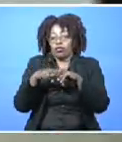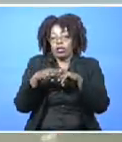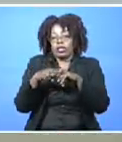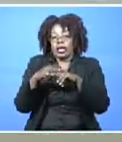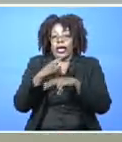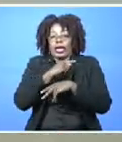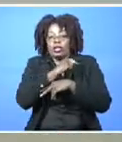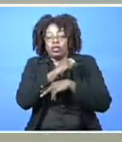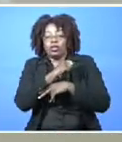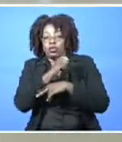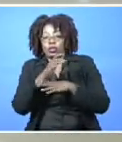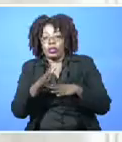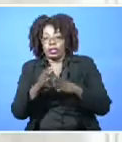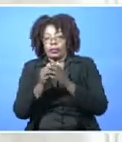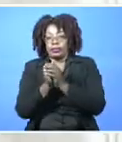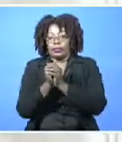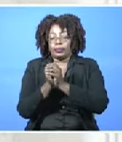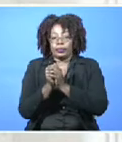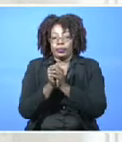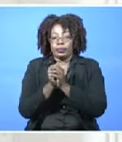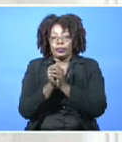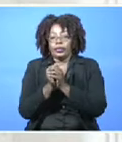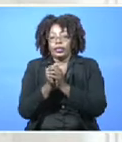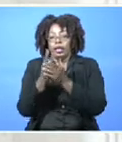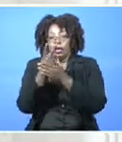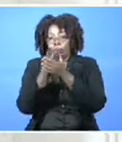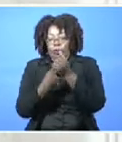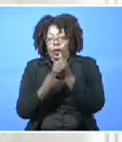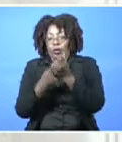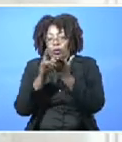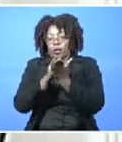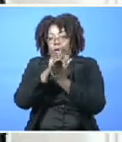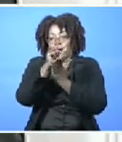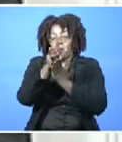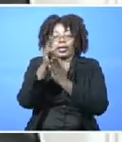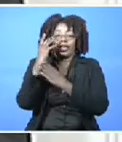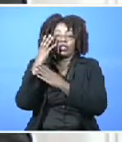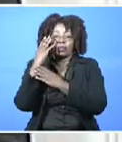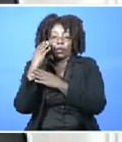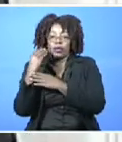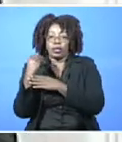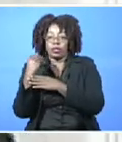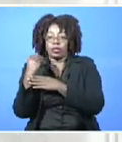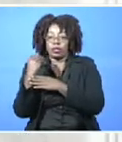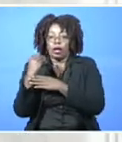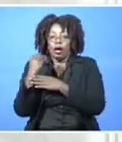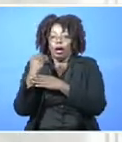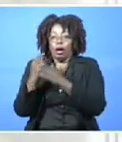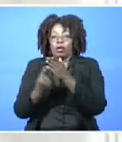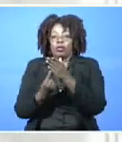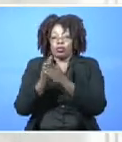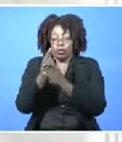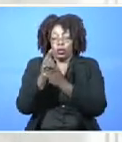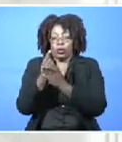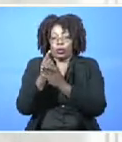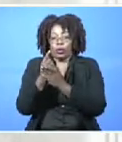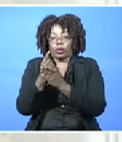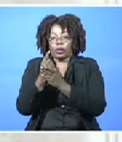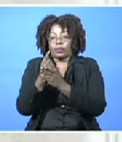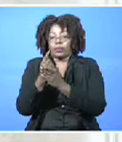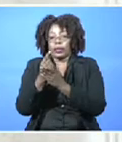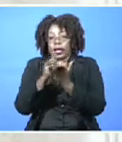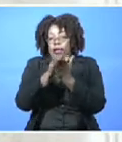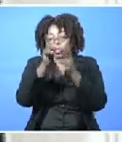from an unconventional source. These two airports are experiencing significant growth in passenger volumes and are